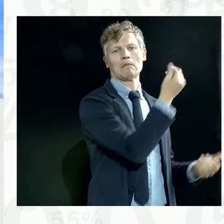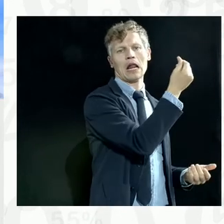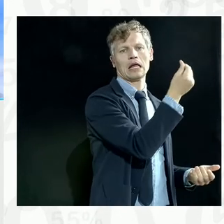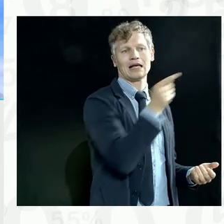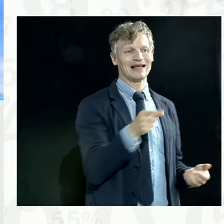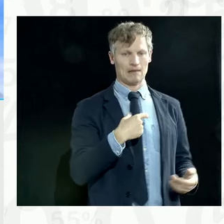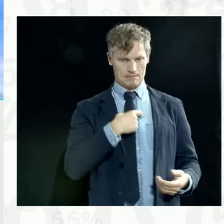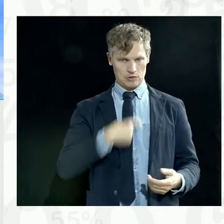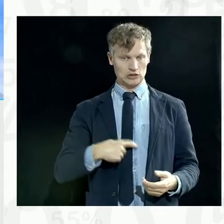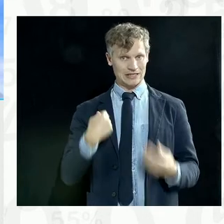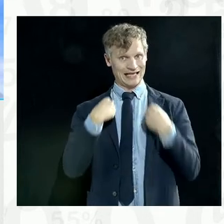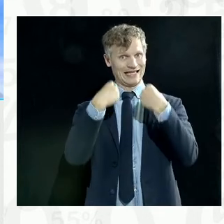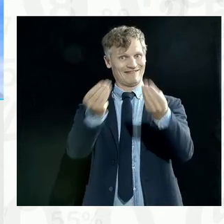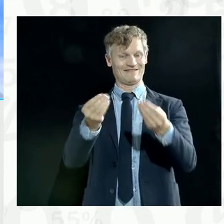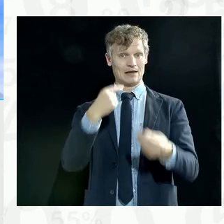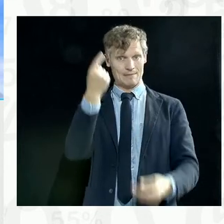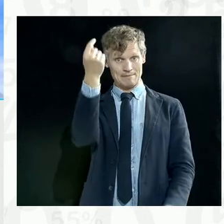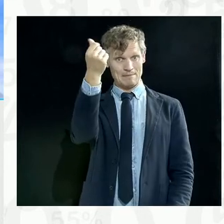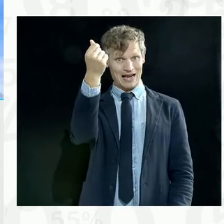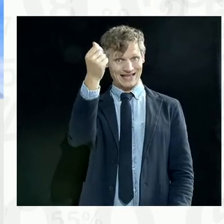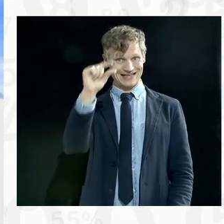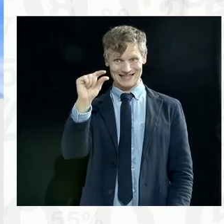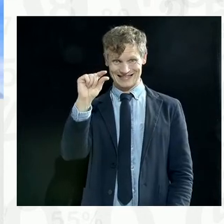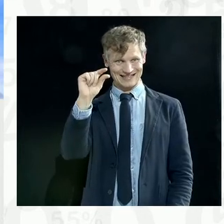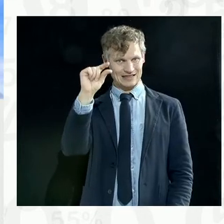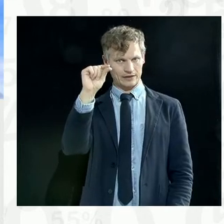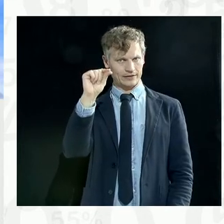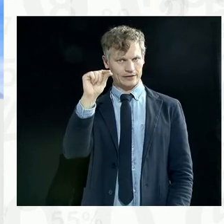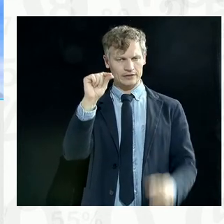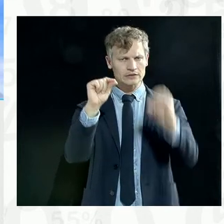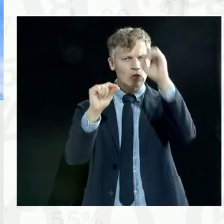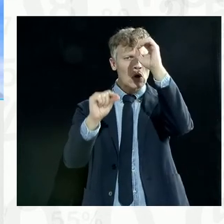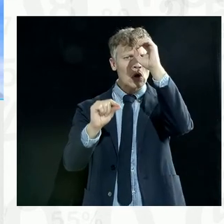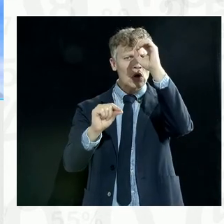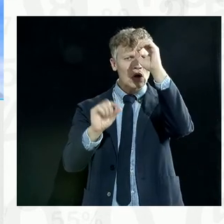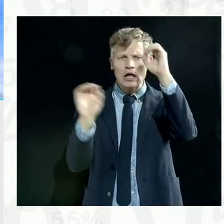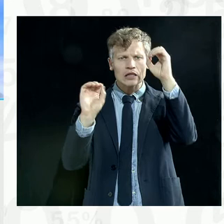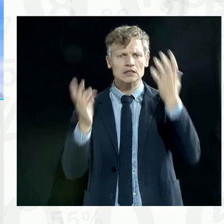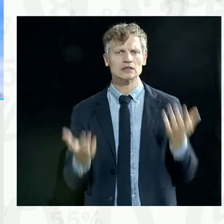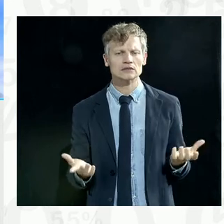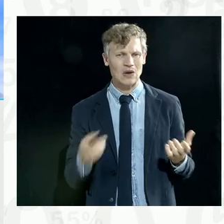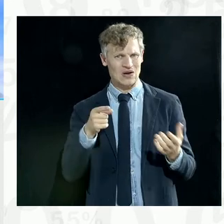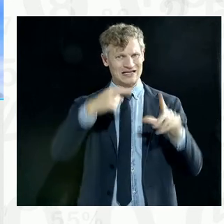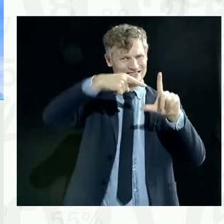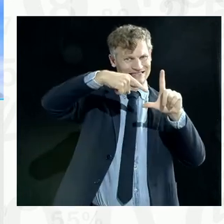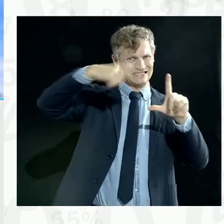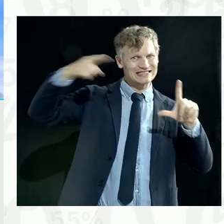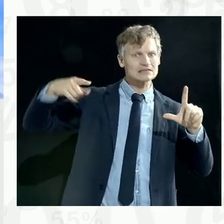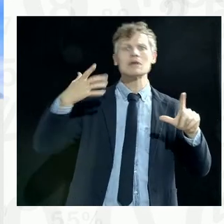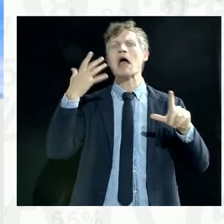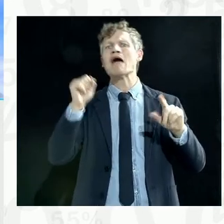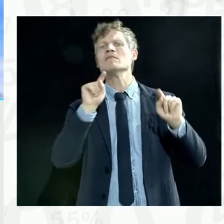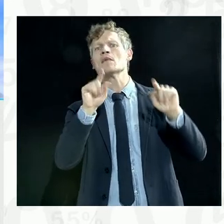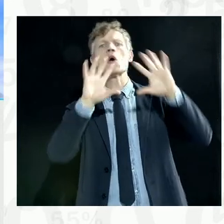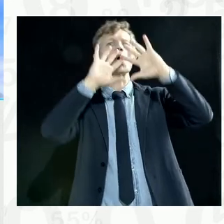who needs, you know, instant protection. So these statistics, we may be having them nationally, but